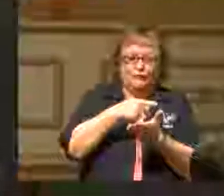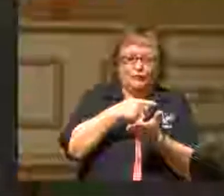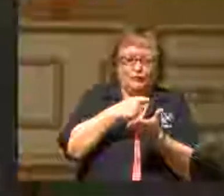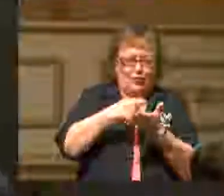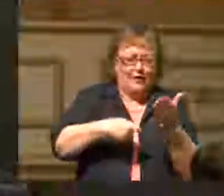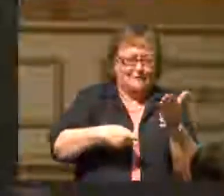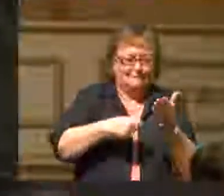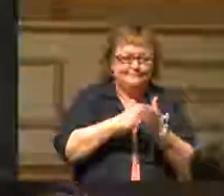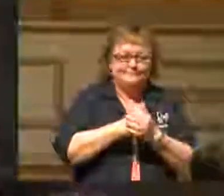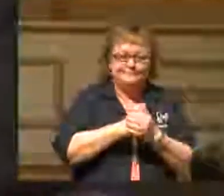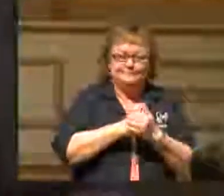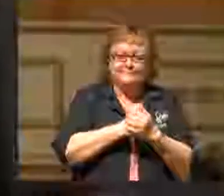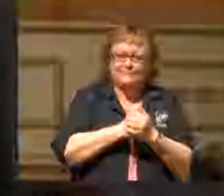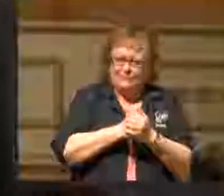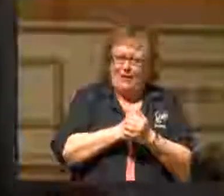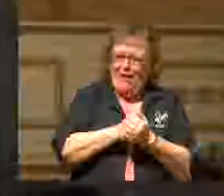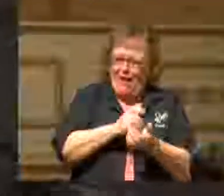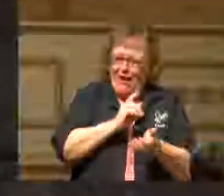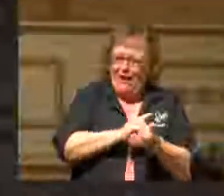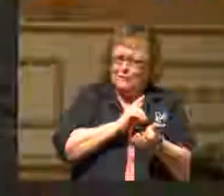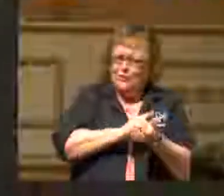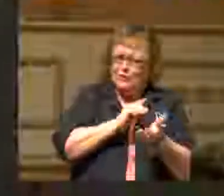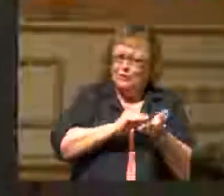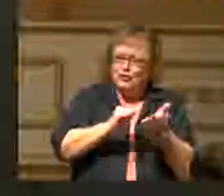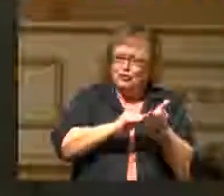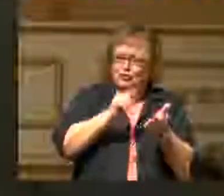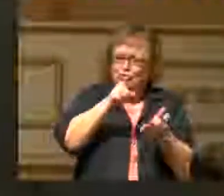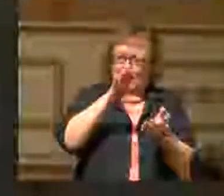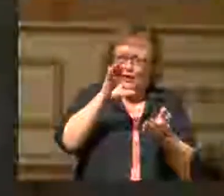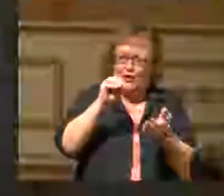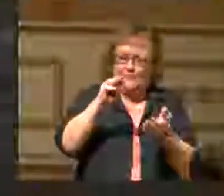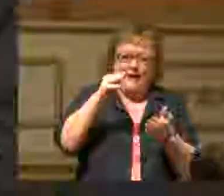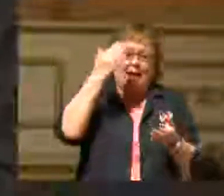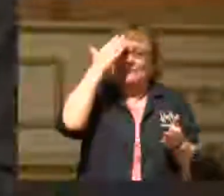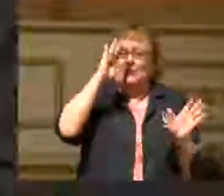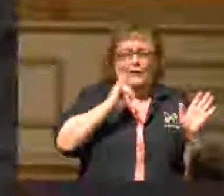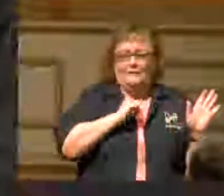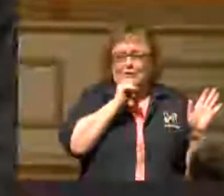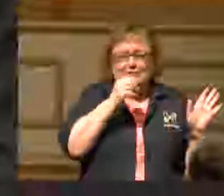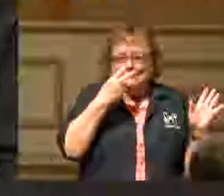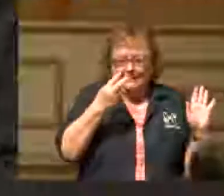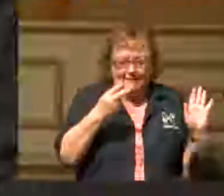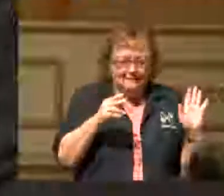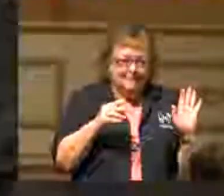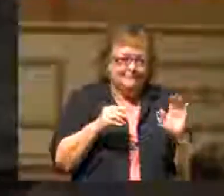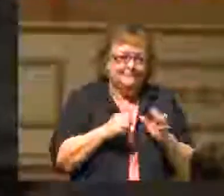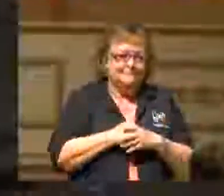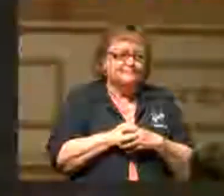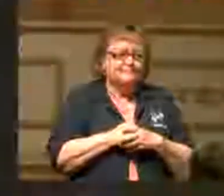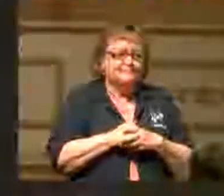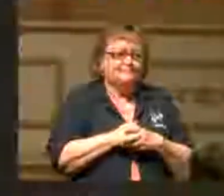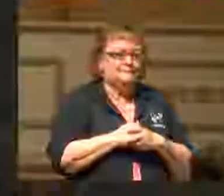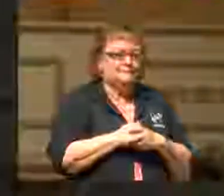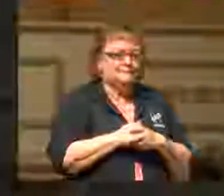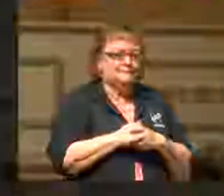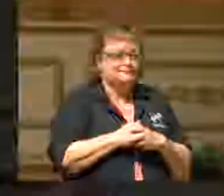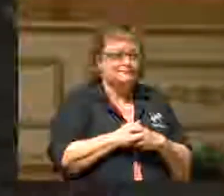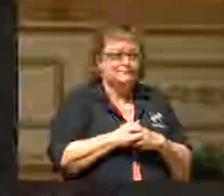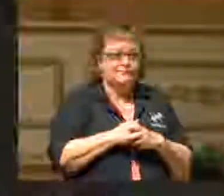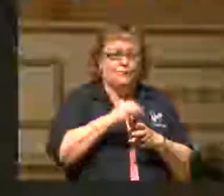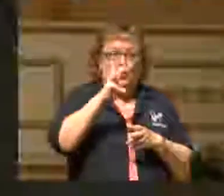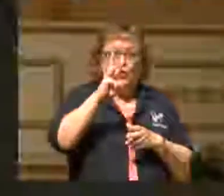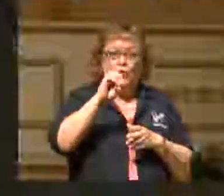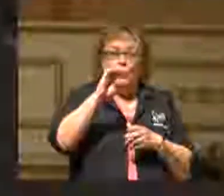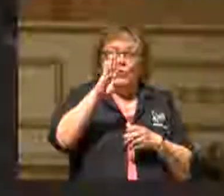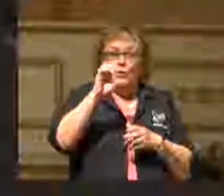I was told it's doctorsexcuse.com. I don't know for sure. I haven't seen that. But Webster's